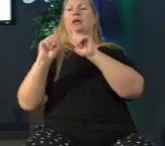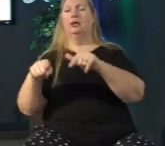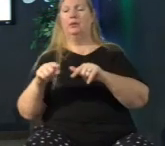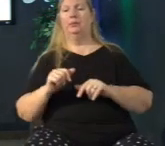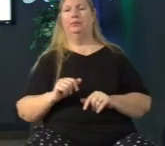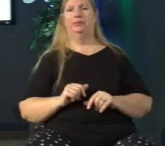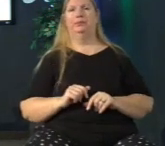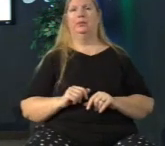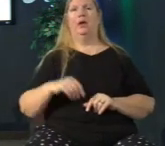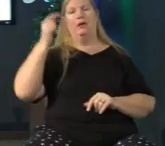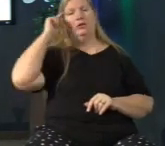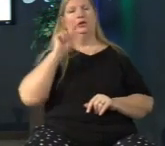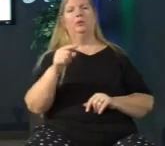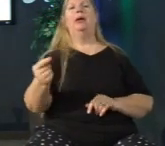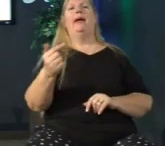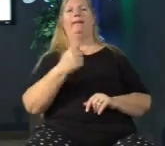for you and for me